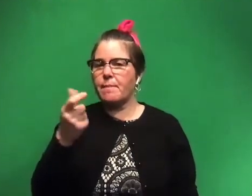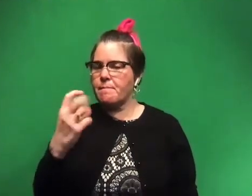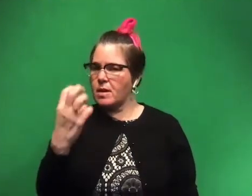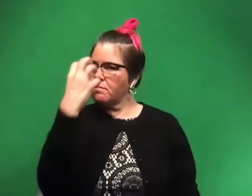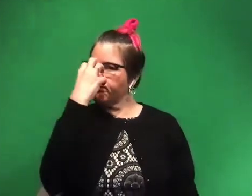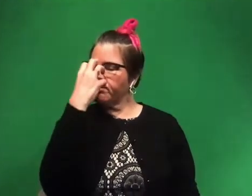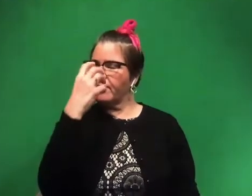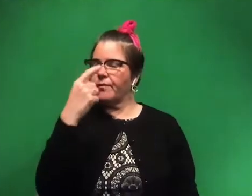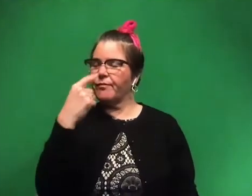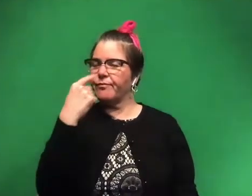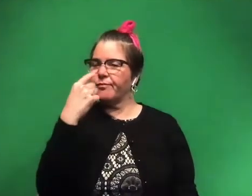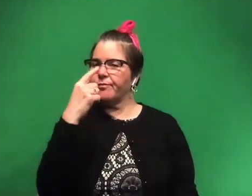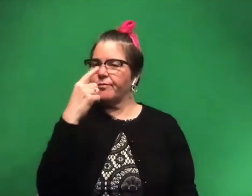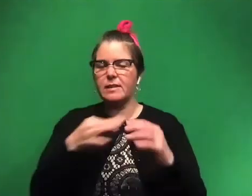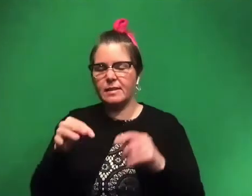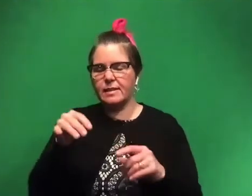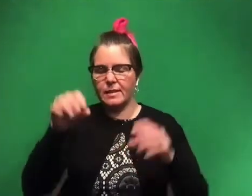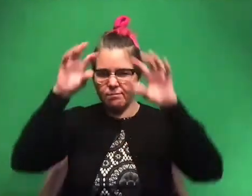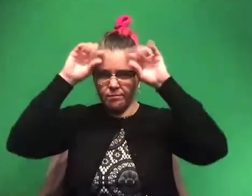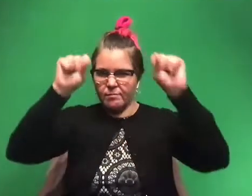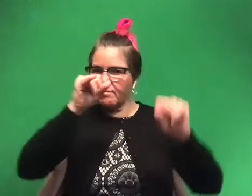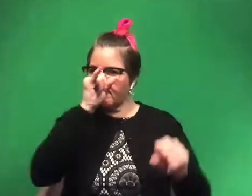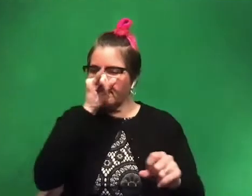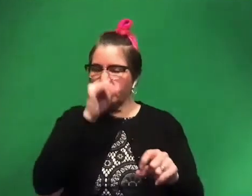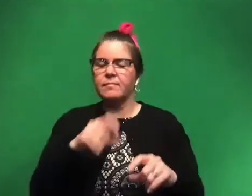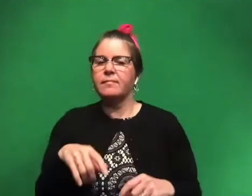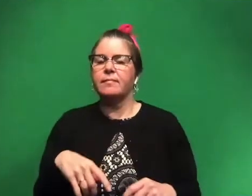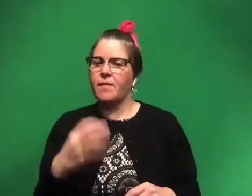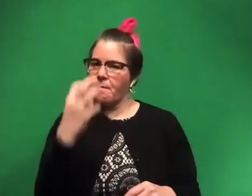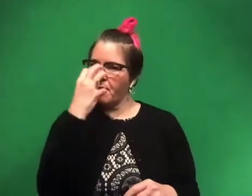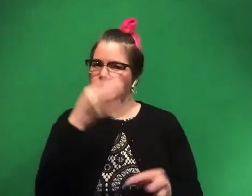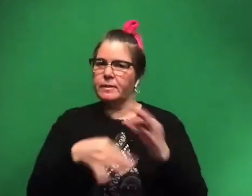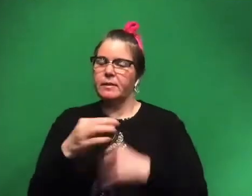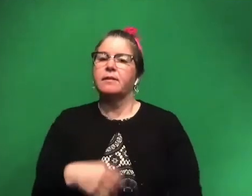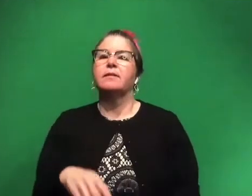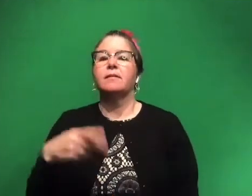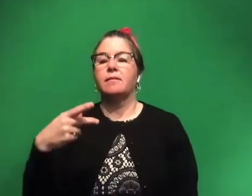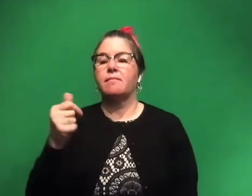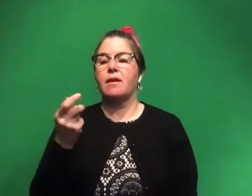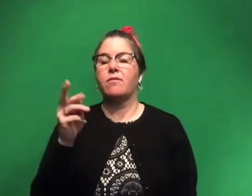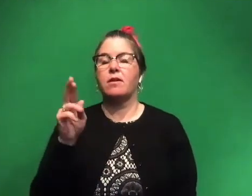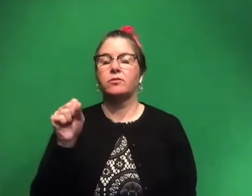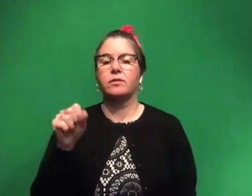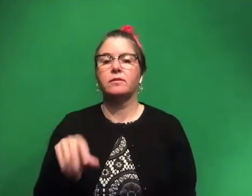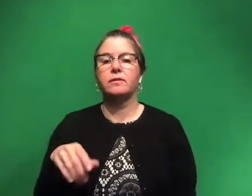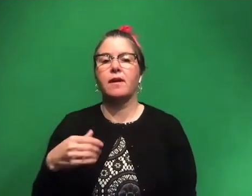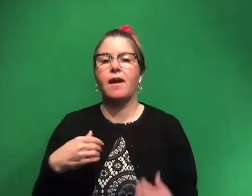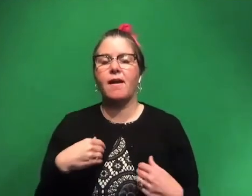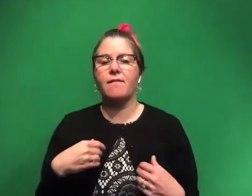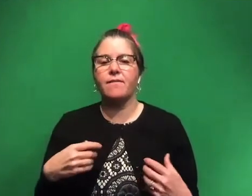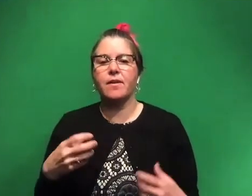front of his snout instead of the three horns like Triceratops does. And, um, Pachyrhinosaurus, they have very beefy,